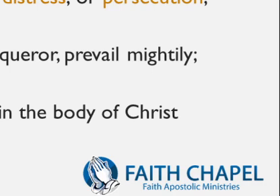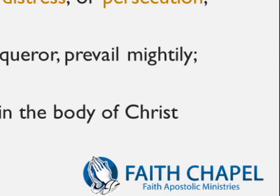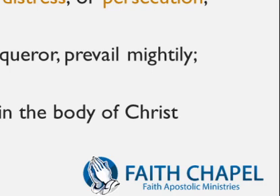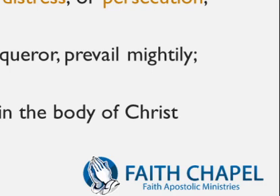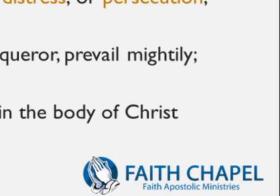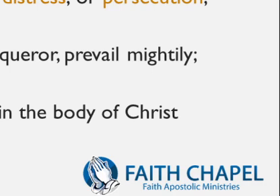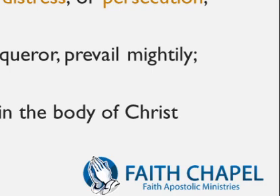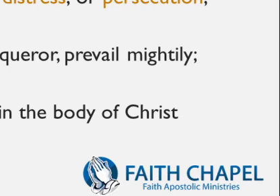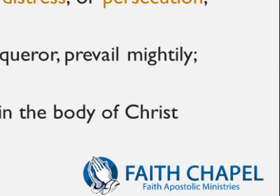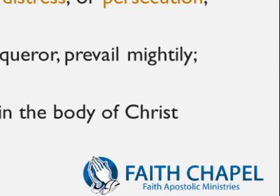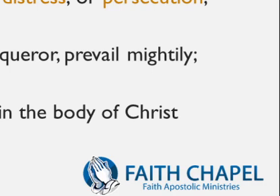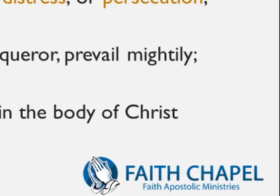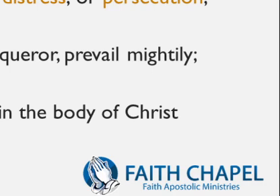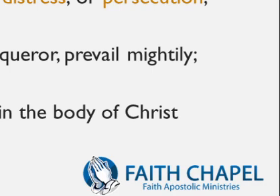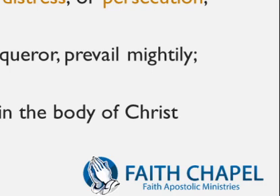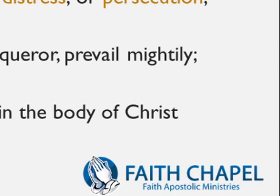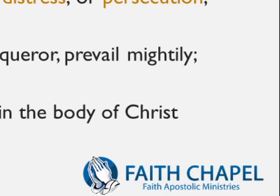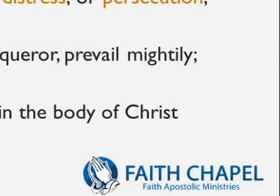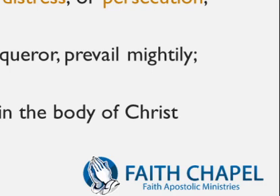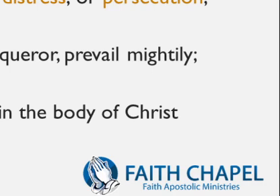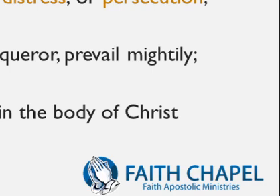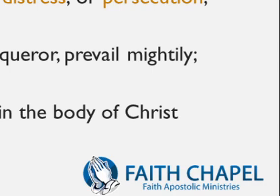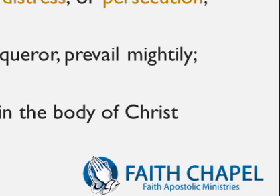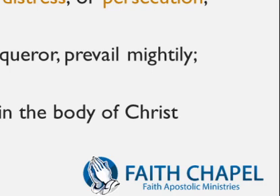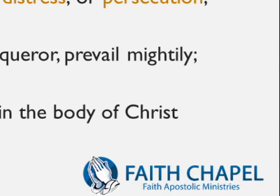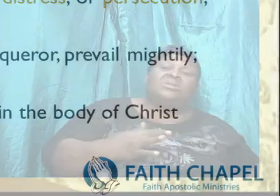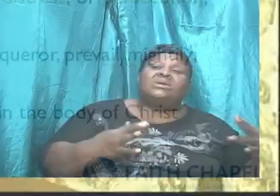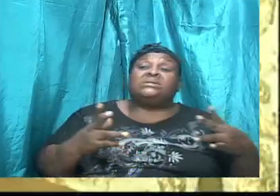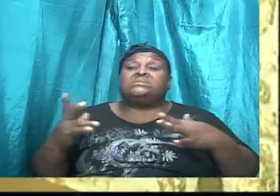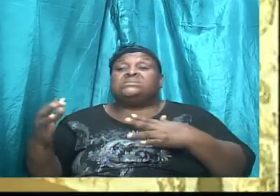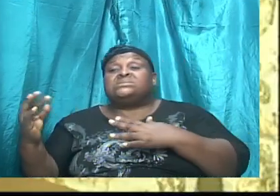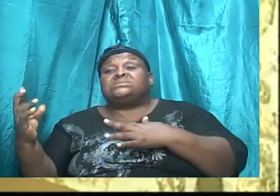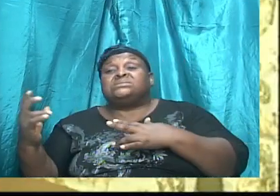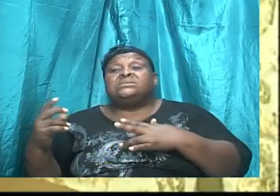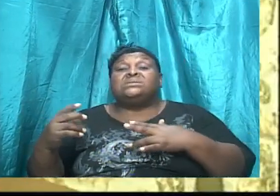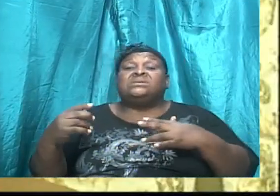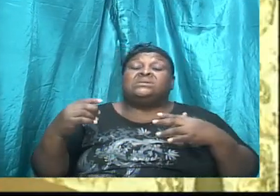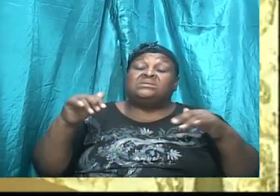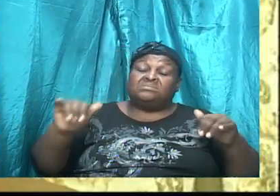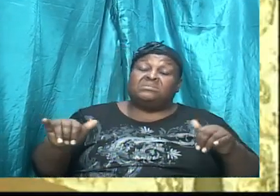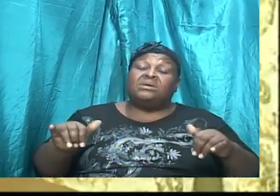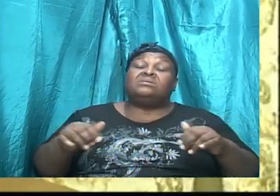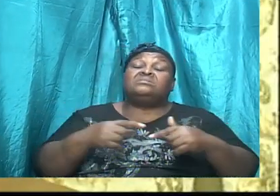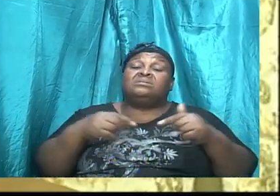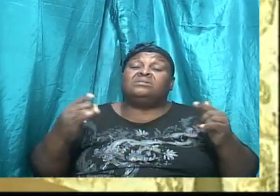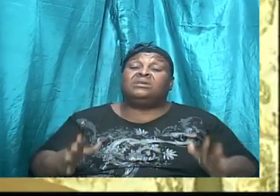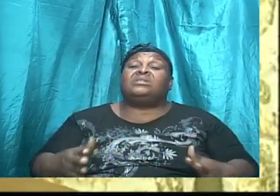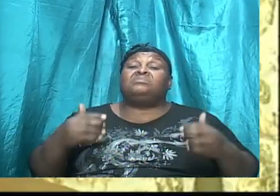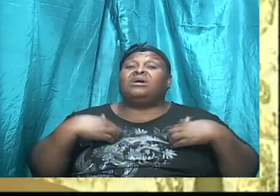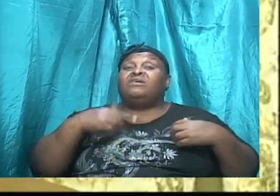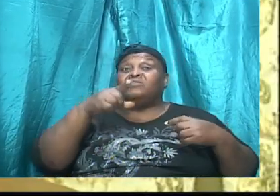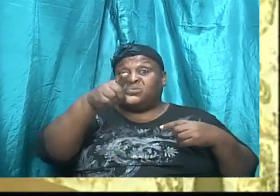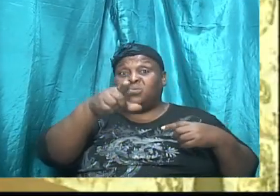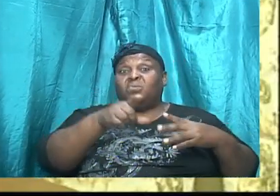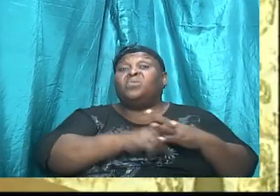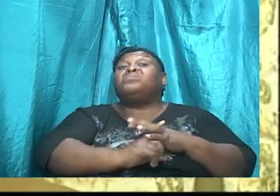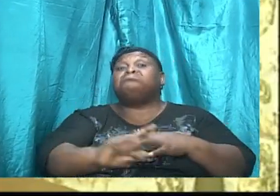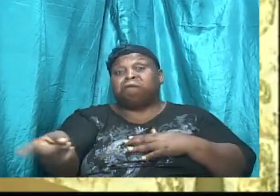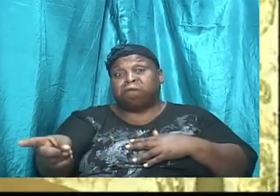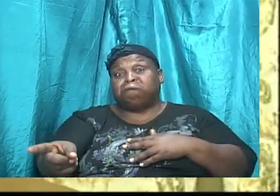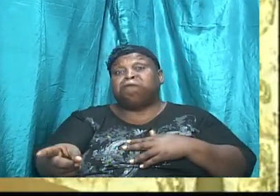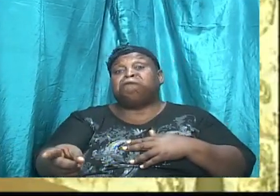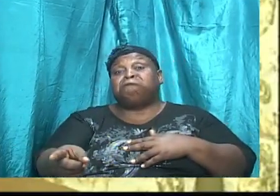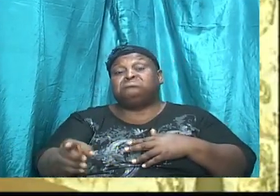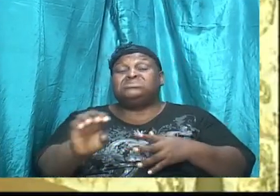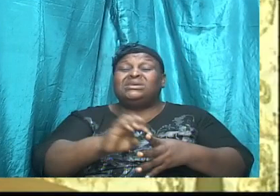so it may seem, that the enemy have you on the run, I want you to understand that